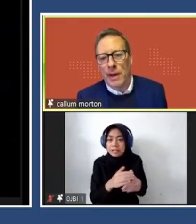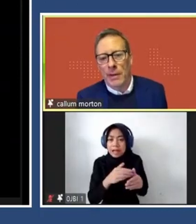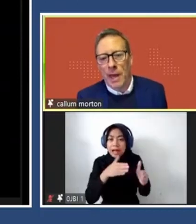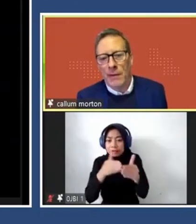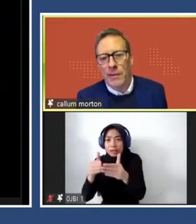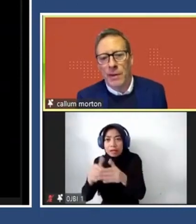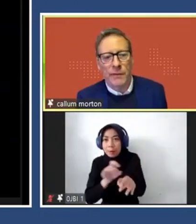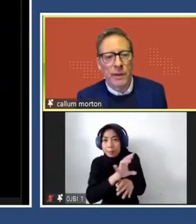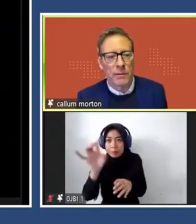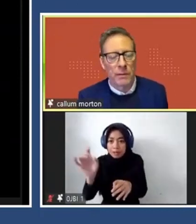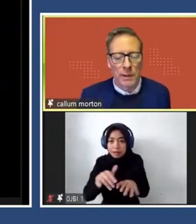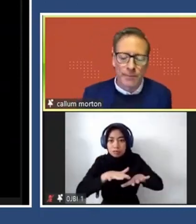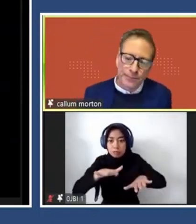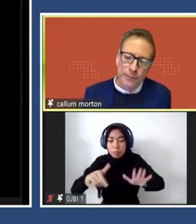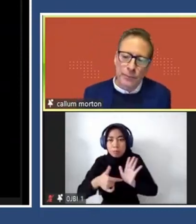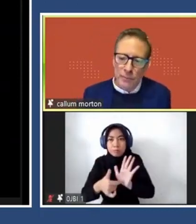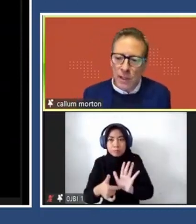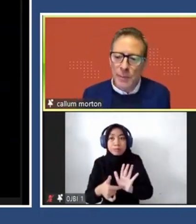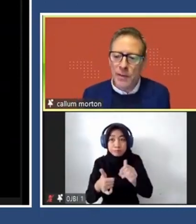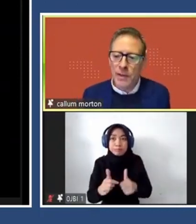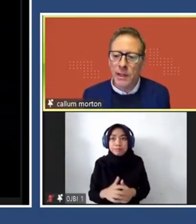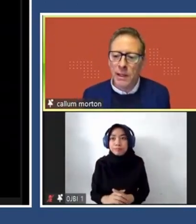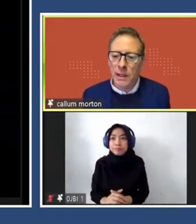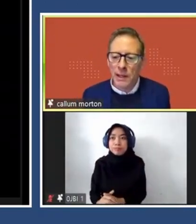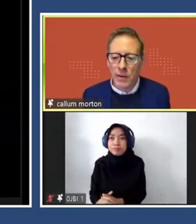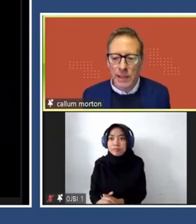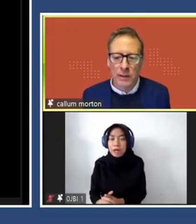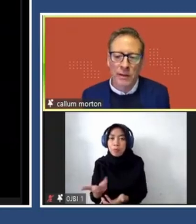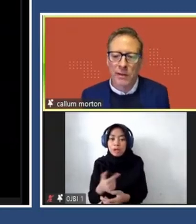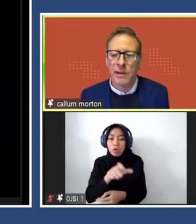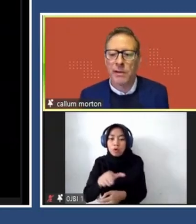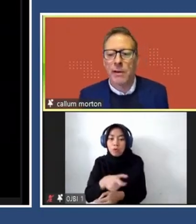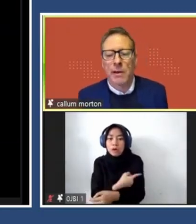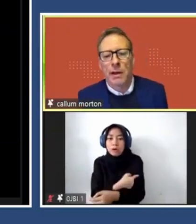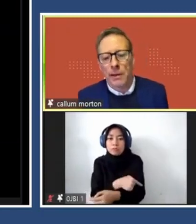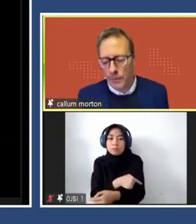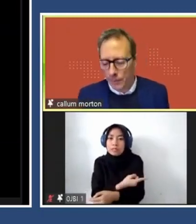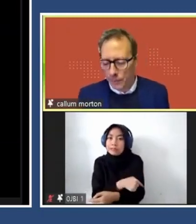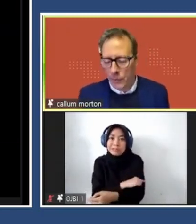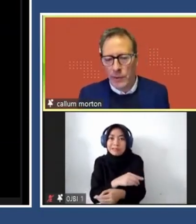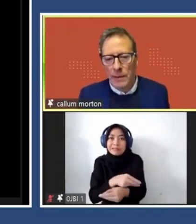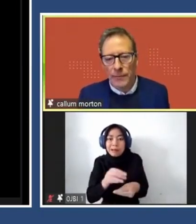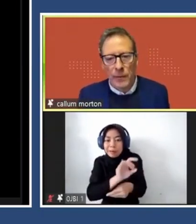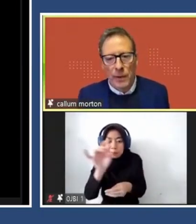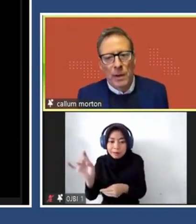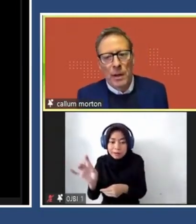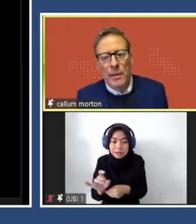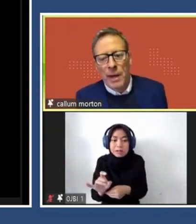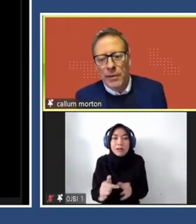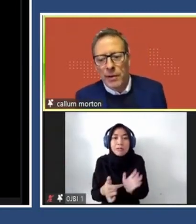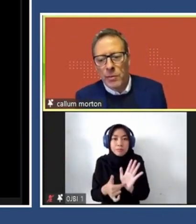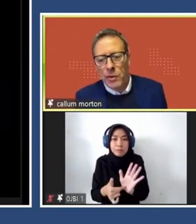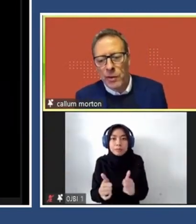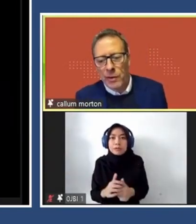But as part of that, they have significant capacity in that. So it made a lot of sense to do that.